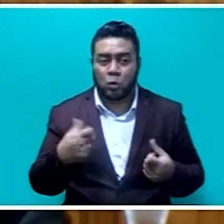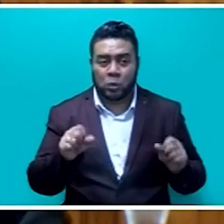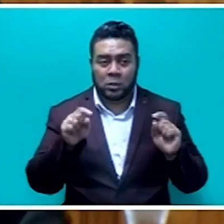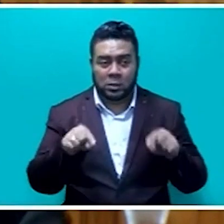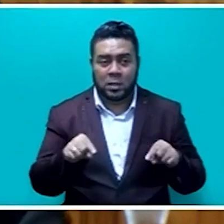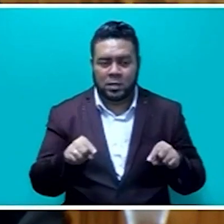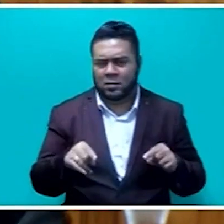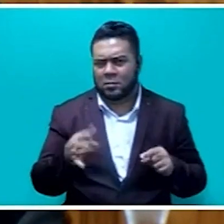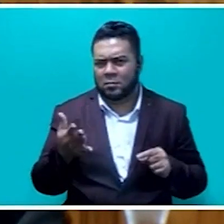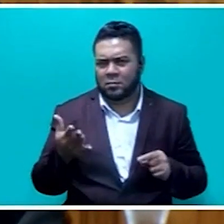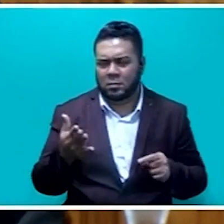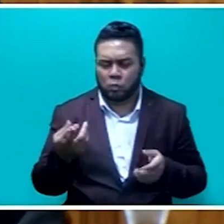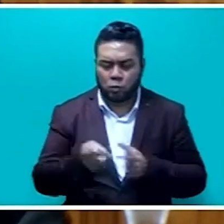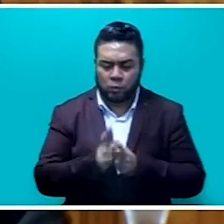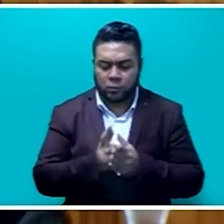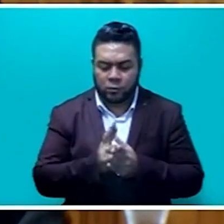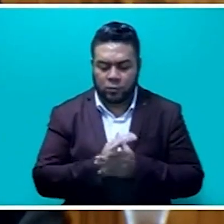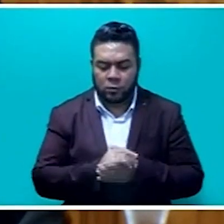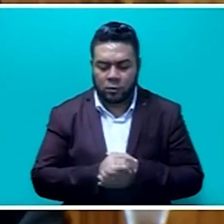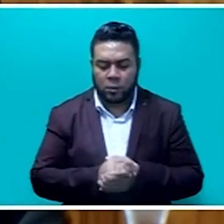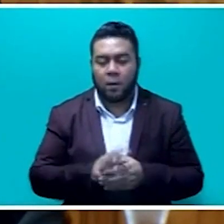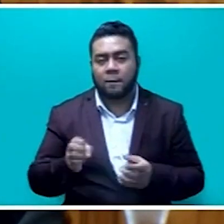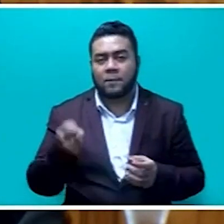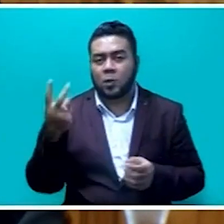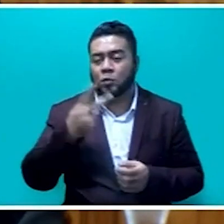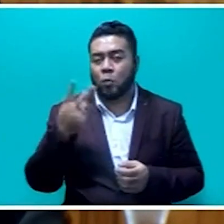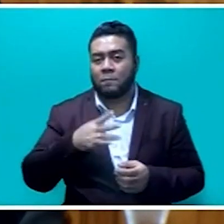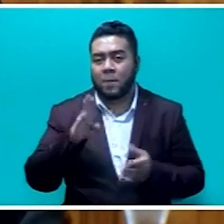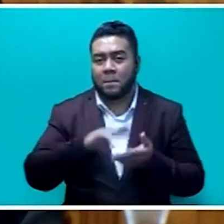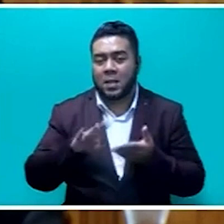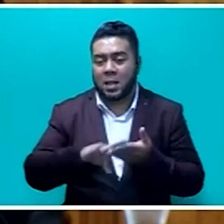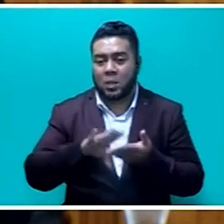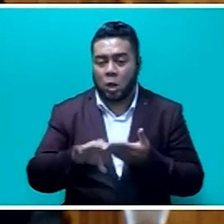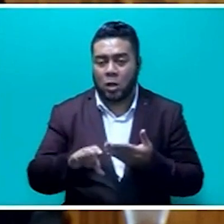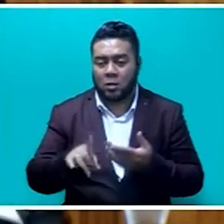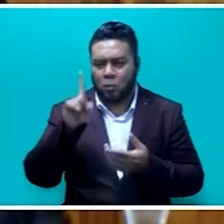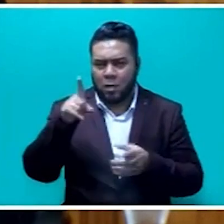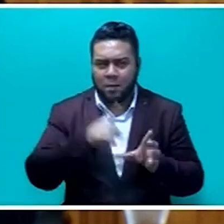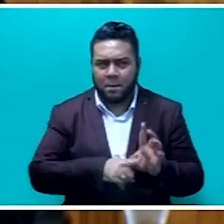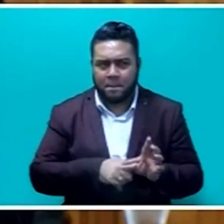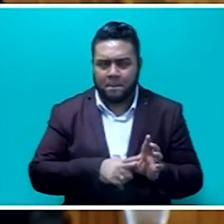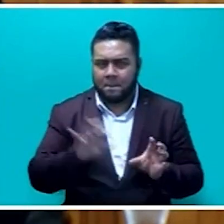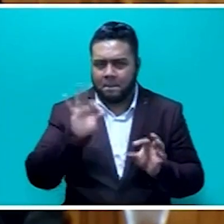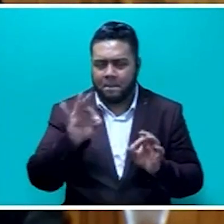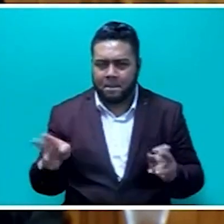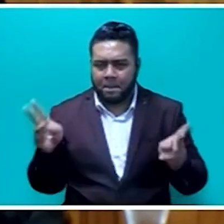forecast total revenue of approximately $12 million per annum without multiplier.